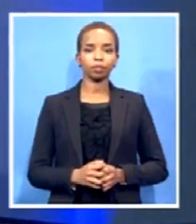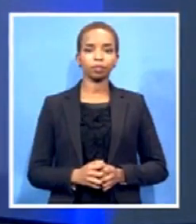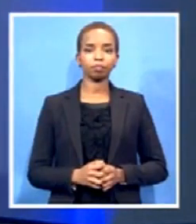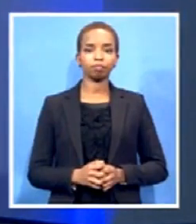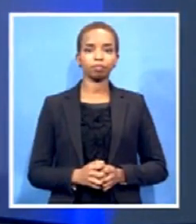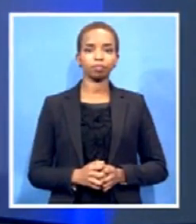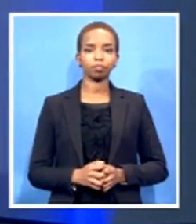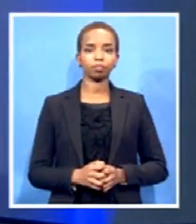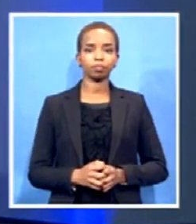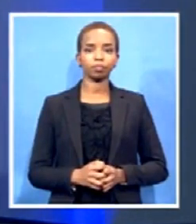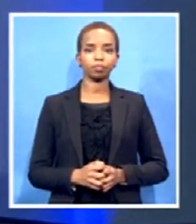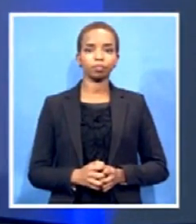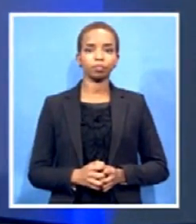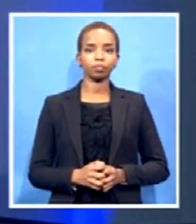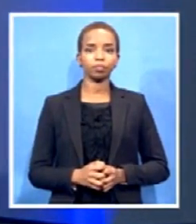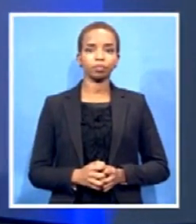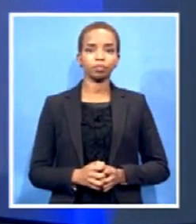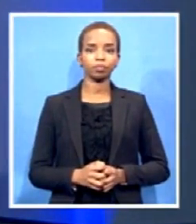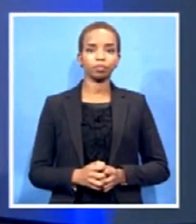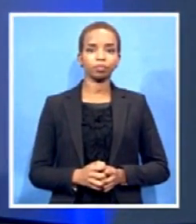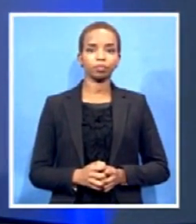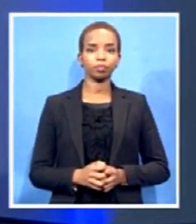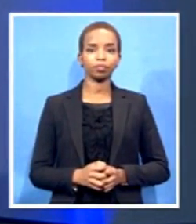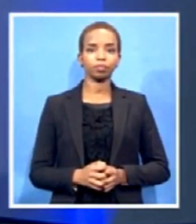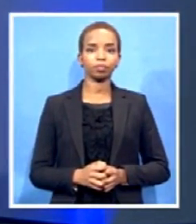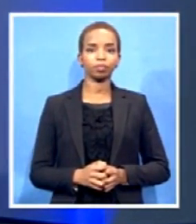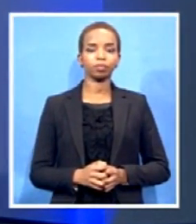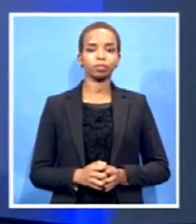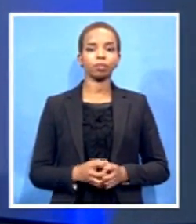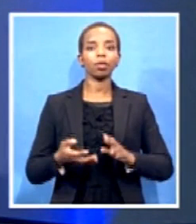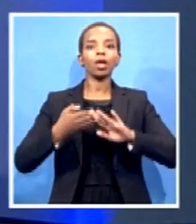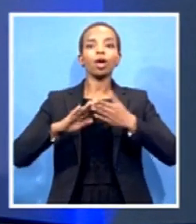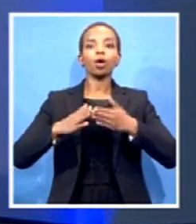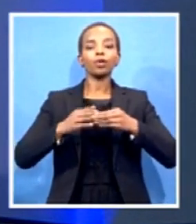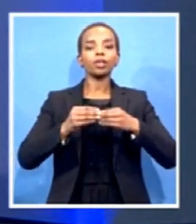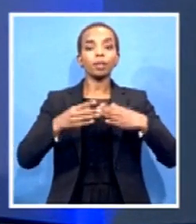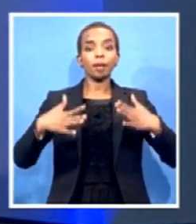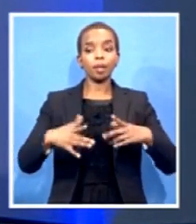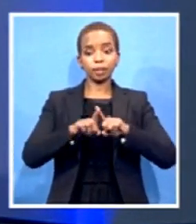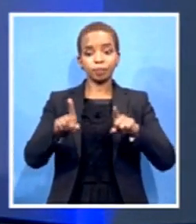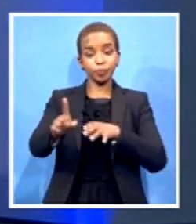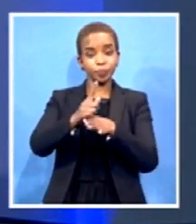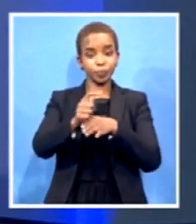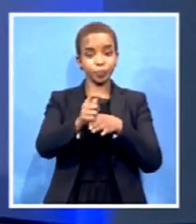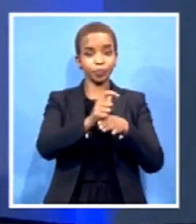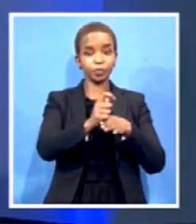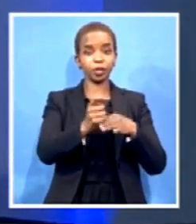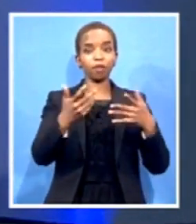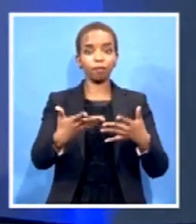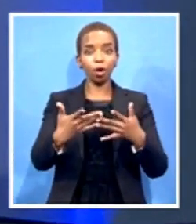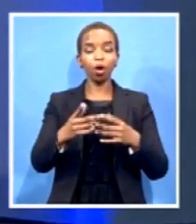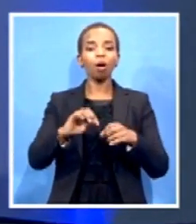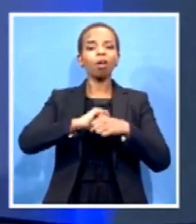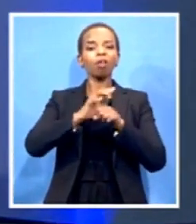The training of community members to spread educational information about COVID-19 is in full swing in Nelson Mandela Bay.